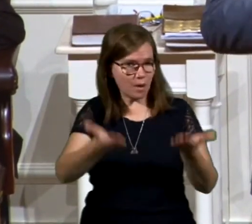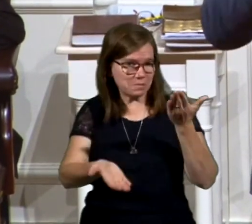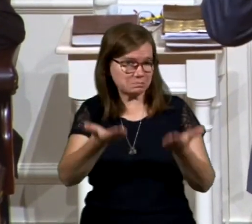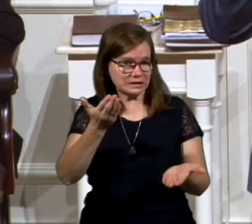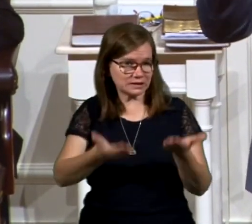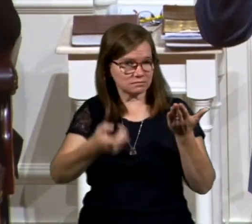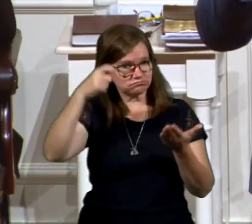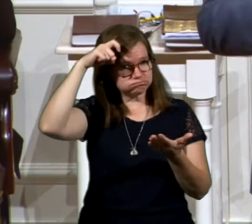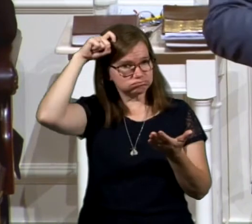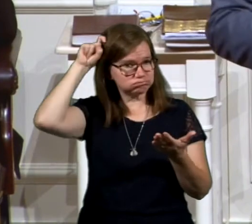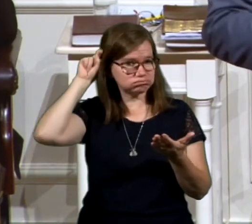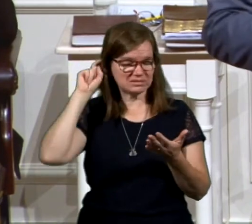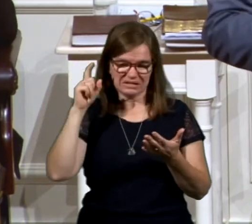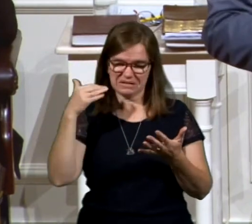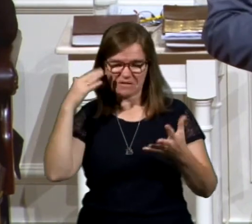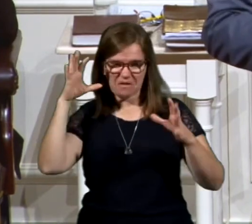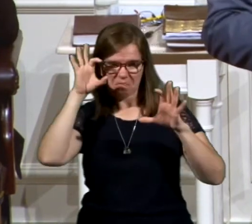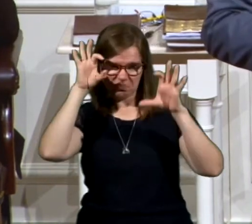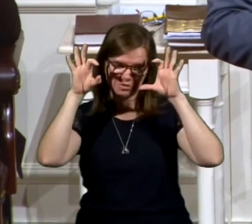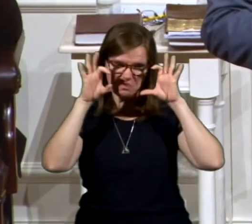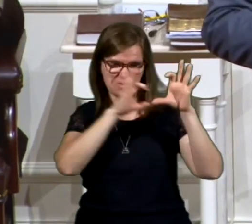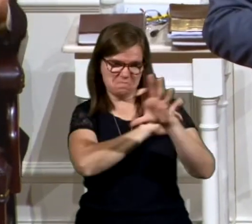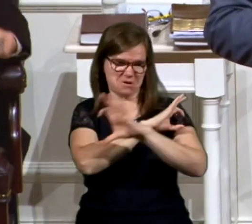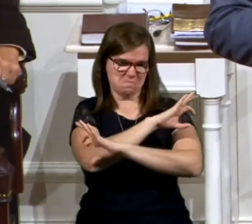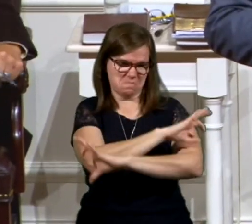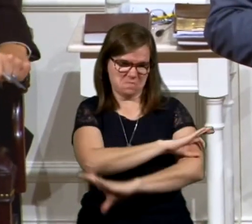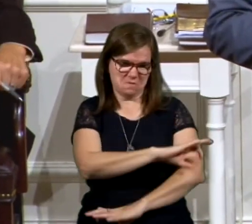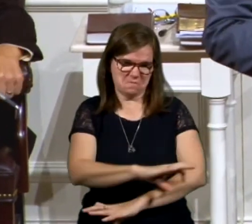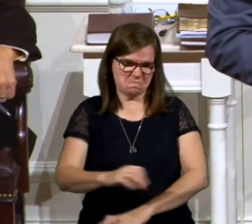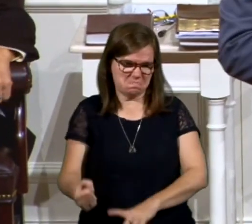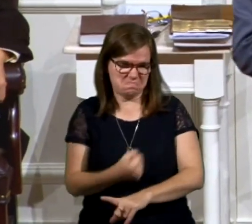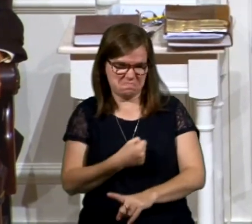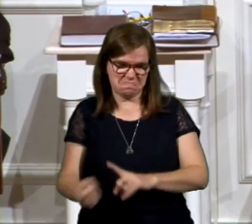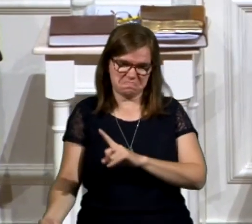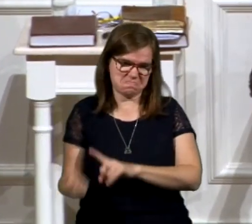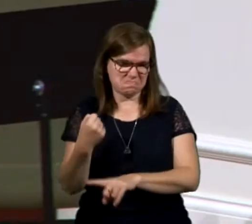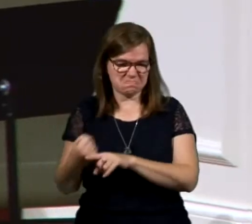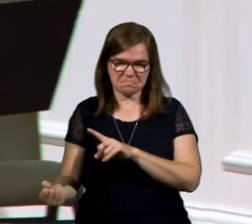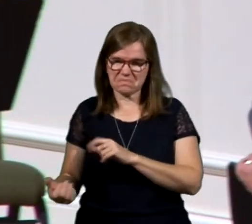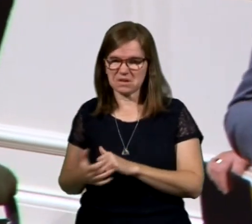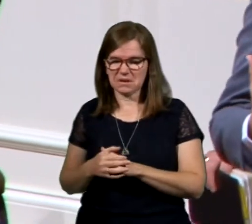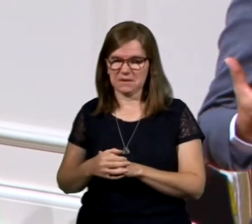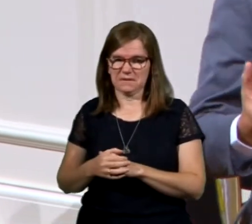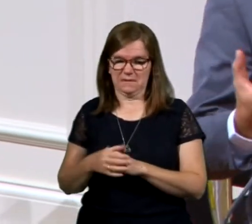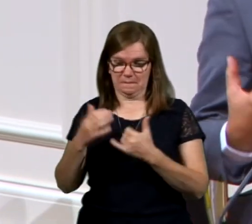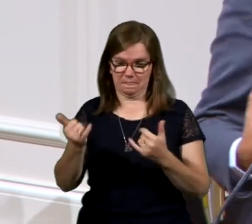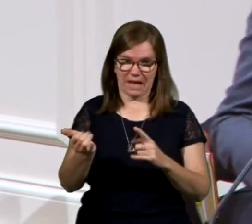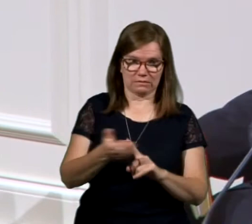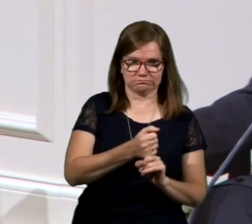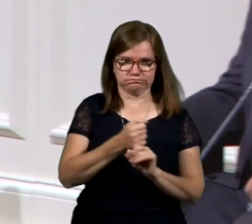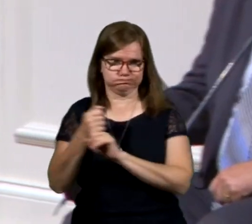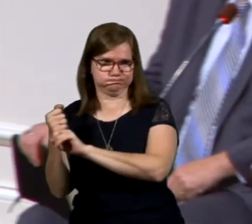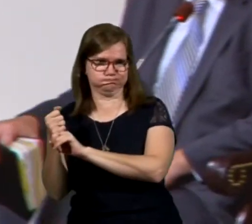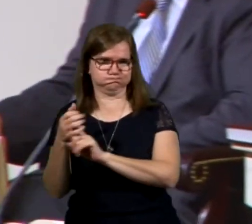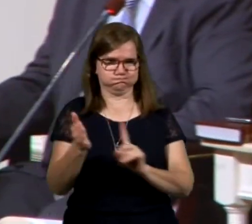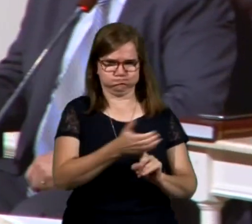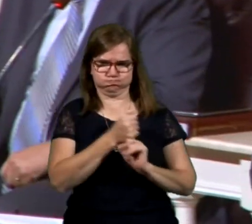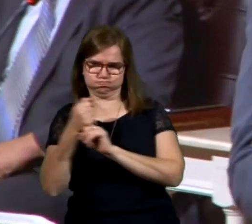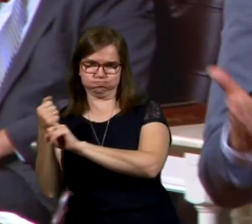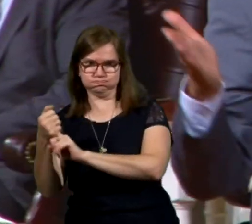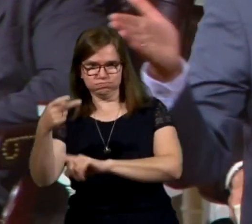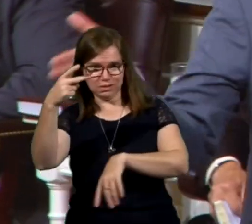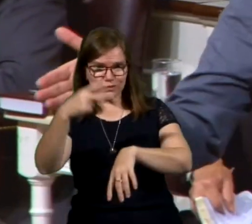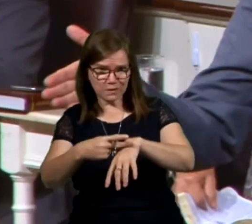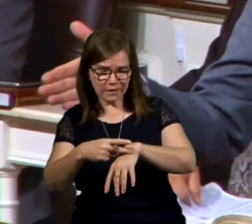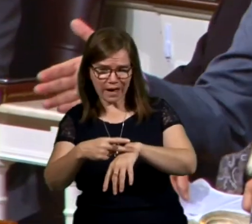He's got beats and bruises all over him. He's been pulled and rescued now twice. And he